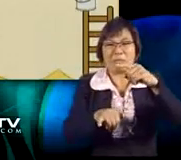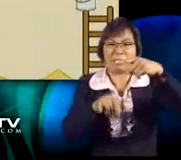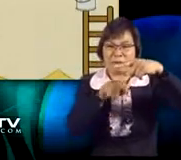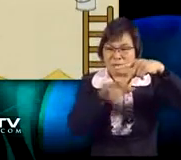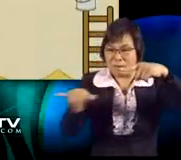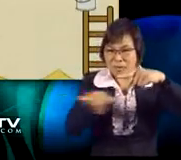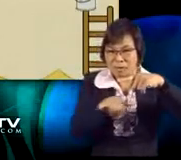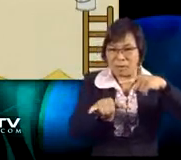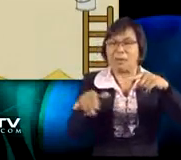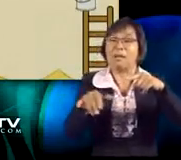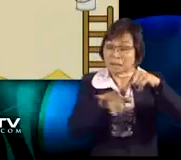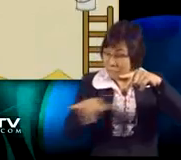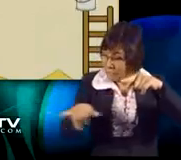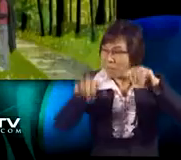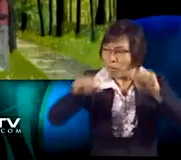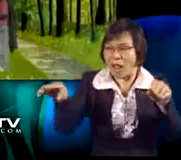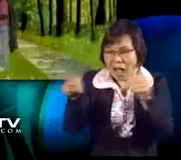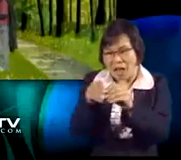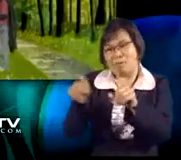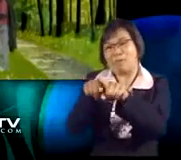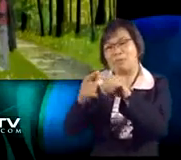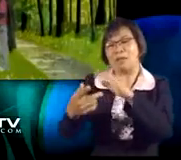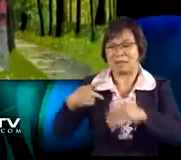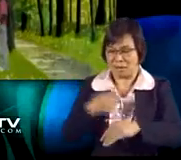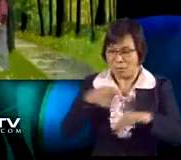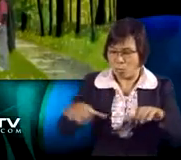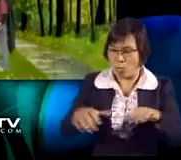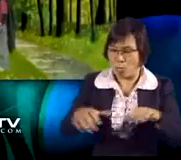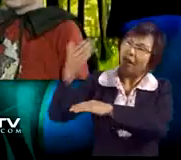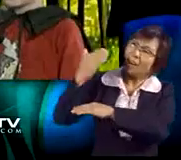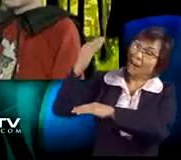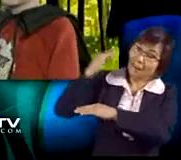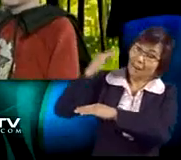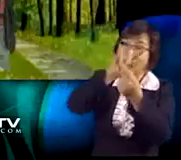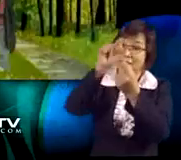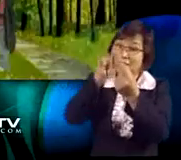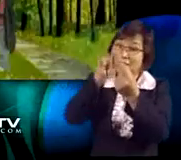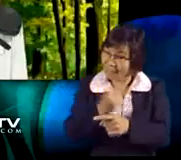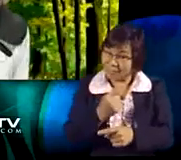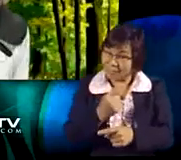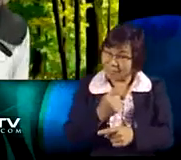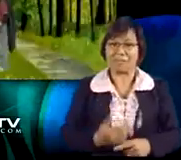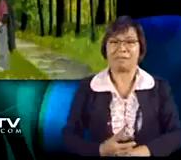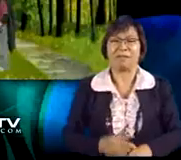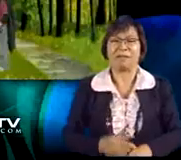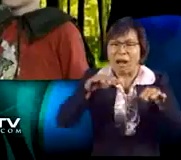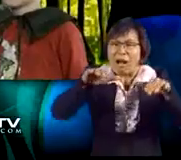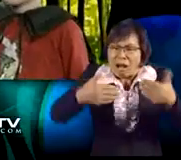Oh! So, if the denominators are the same, we can add the numerators like we did earlier. Exactly!